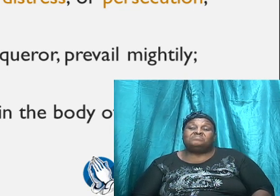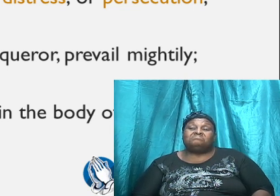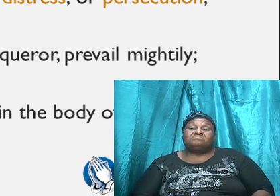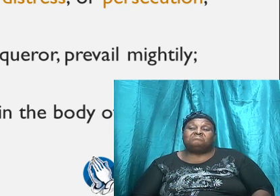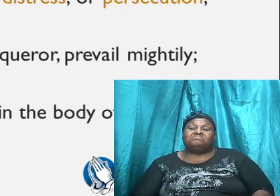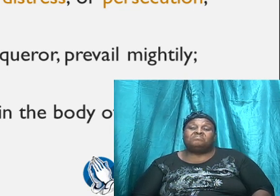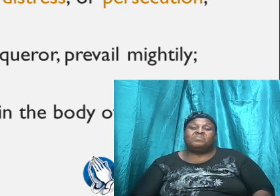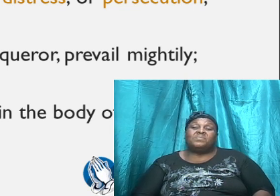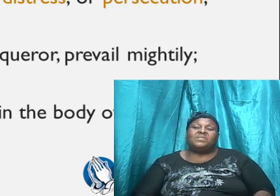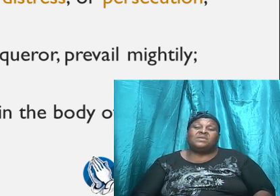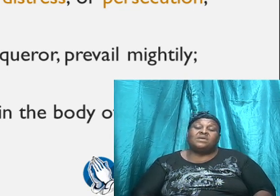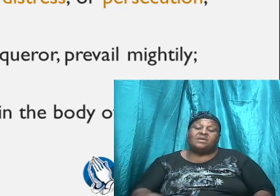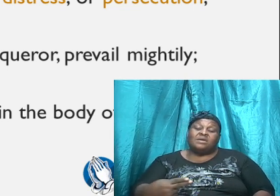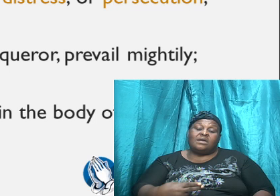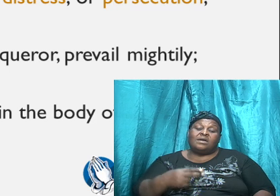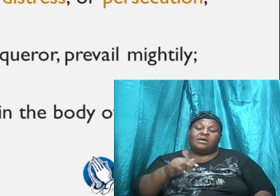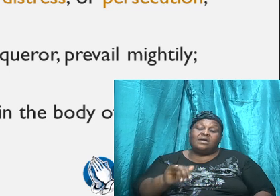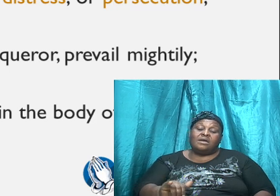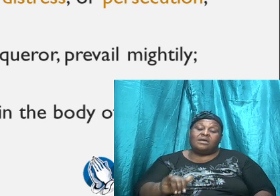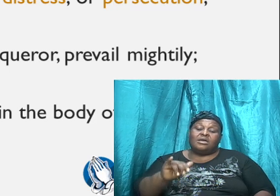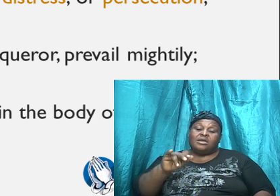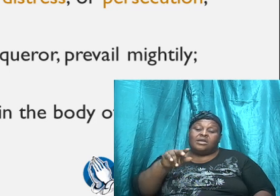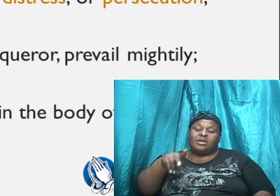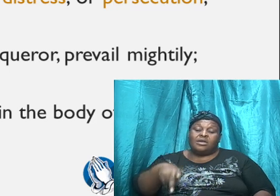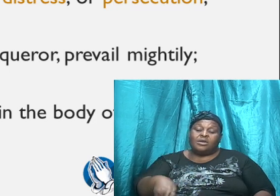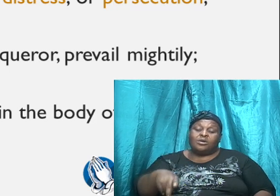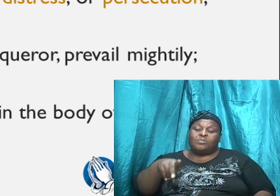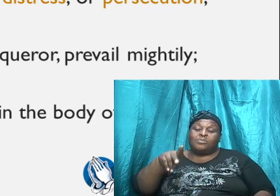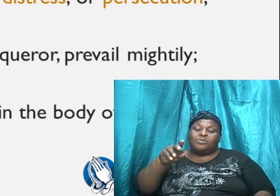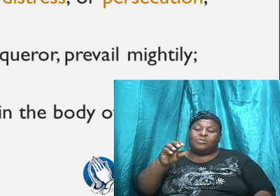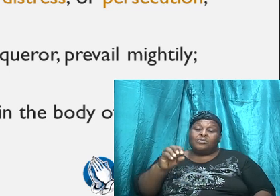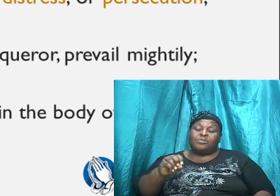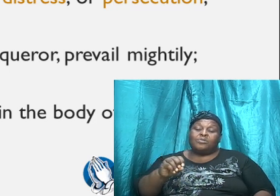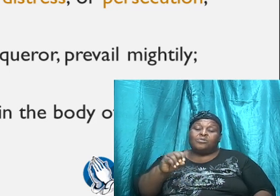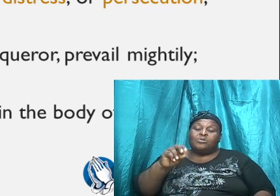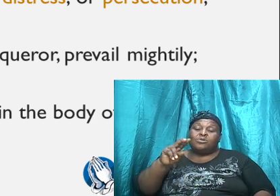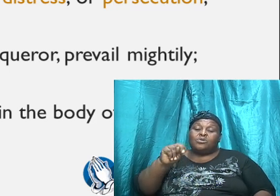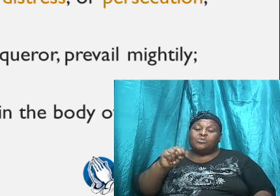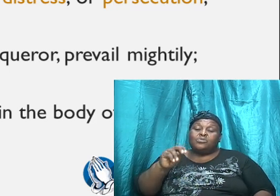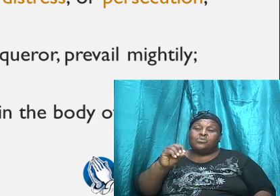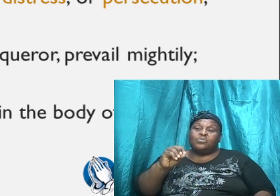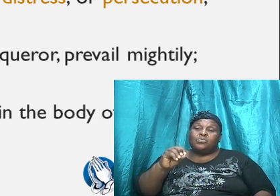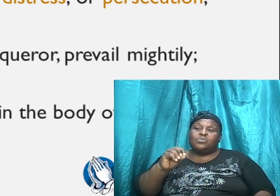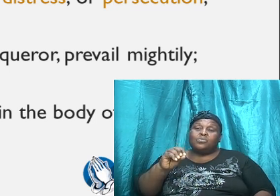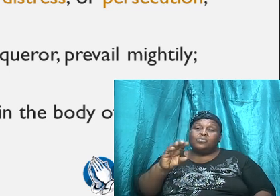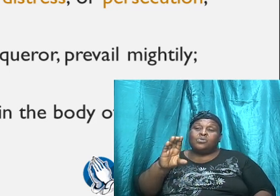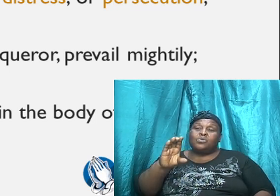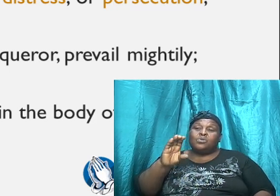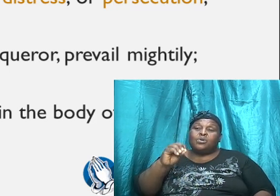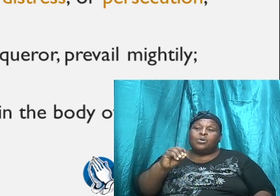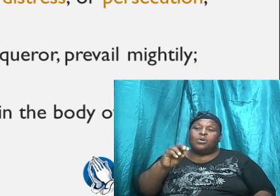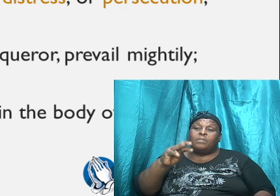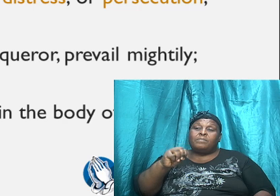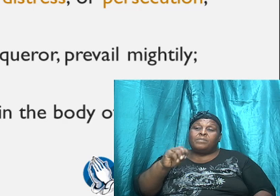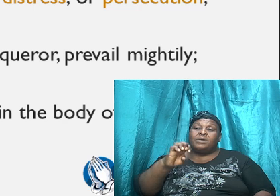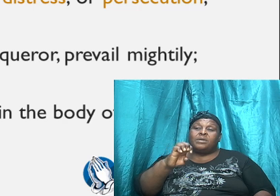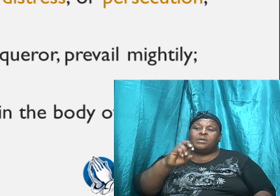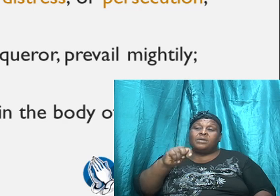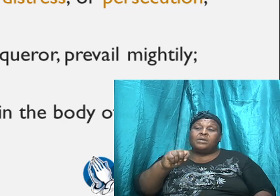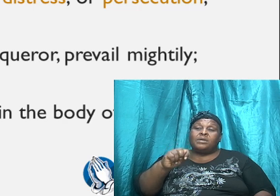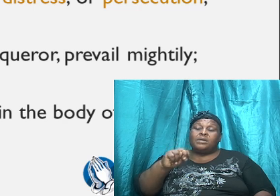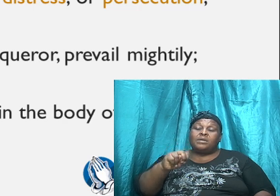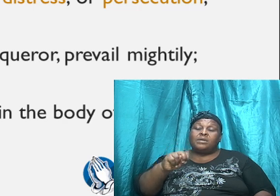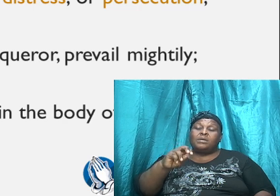hyper no come men, that is the Greek word that is translated more